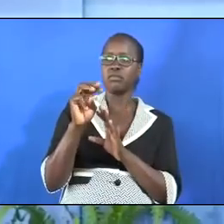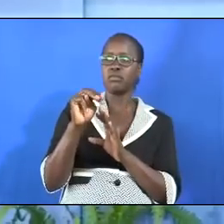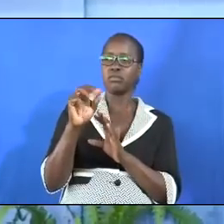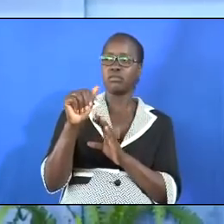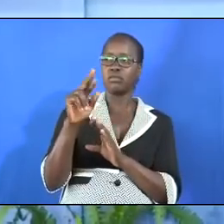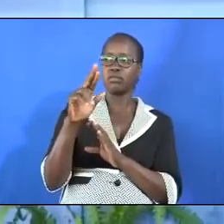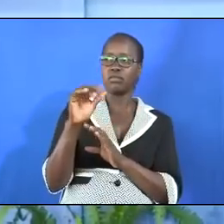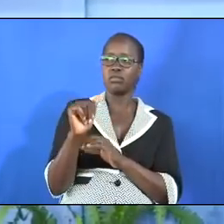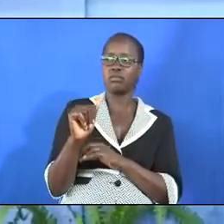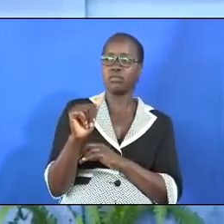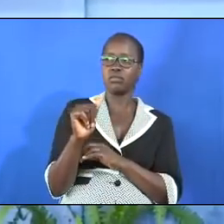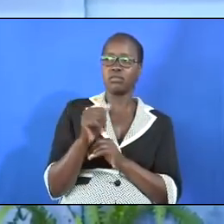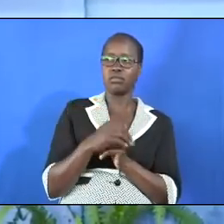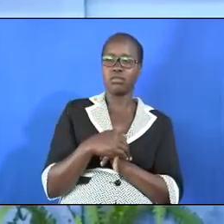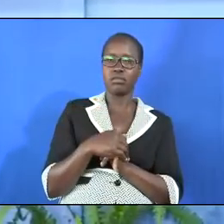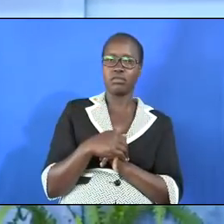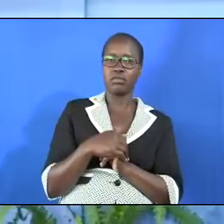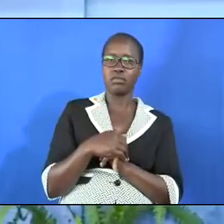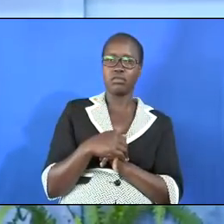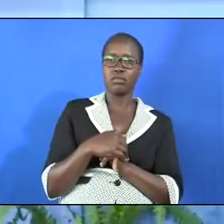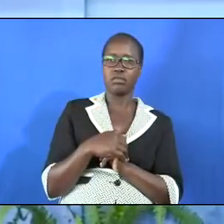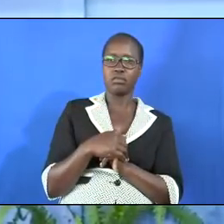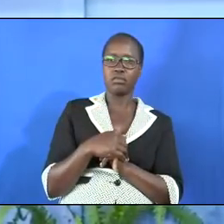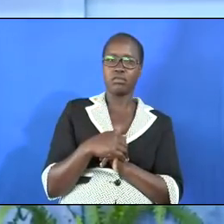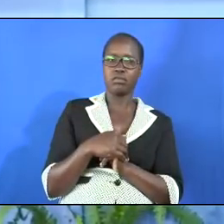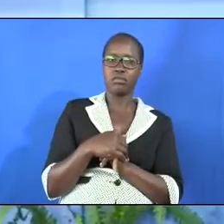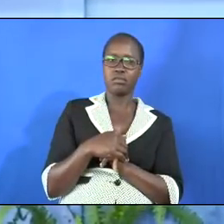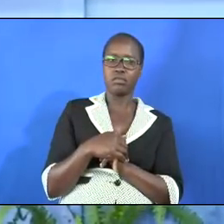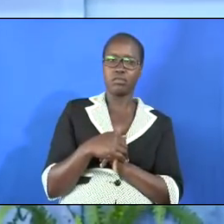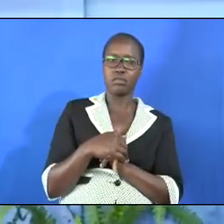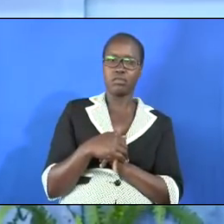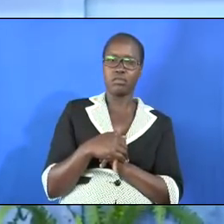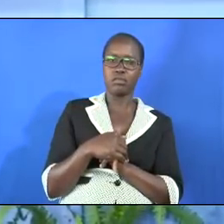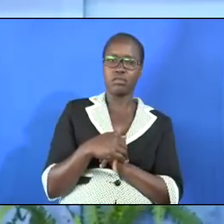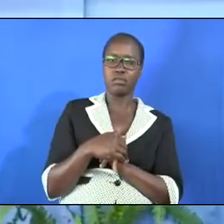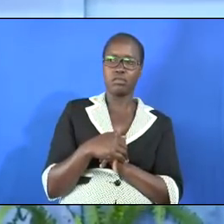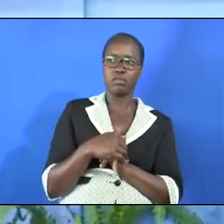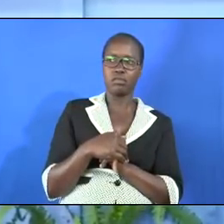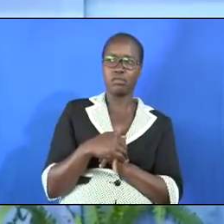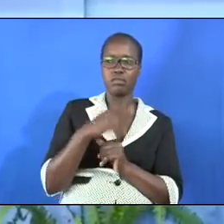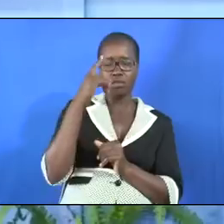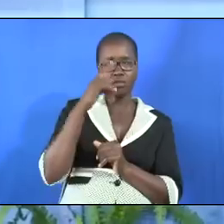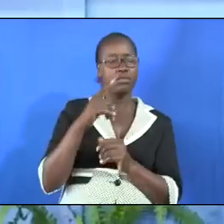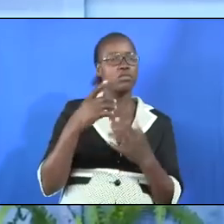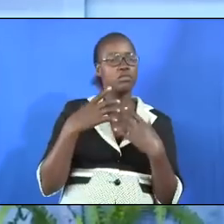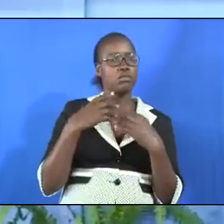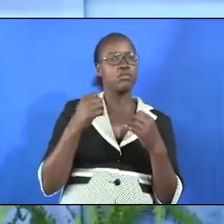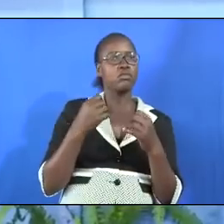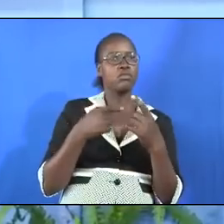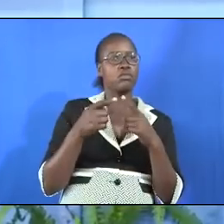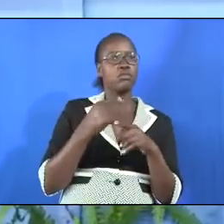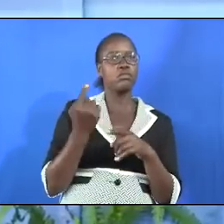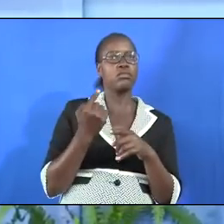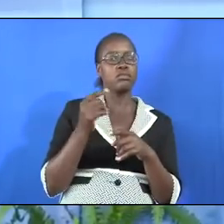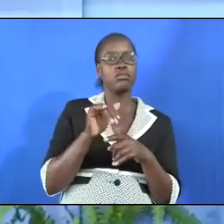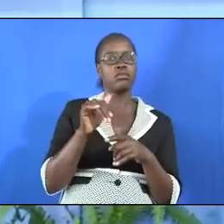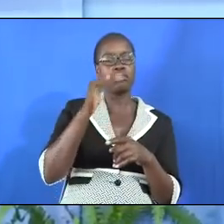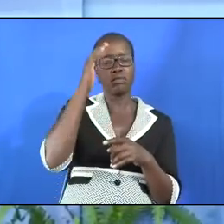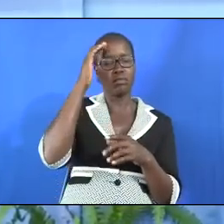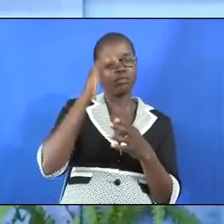not being advantaged by healing because they did not believe for healing will come to those who believe